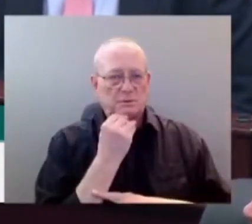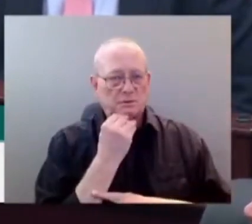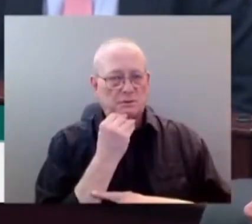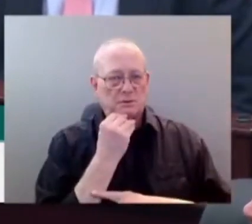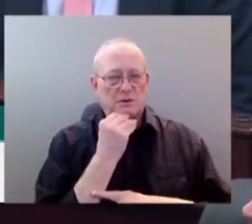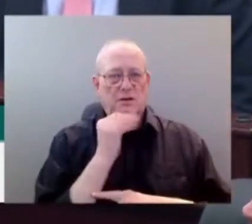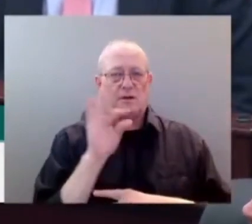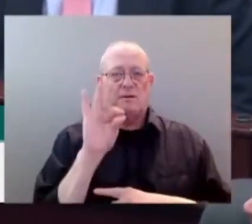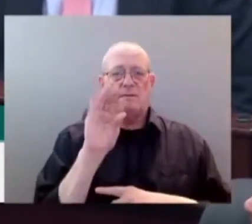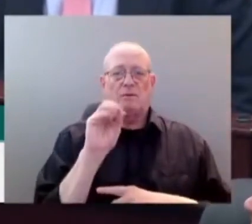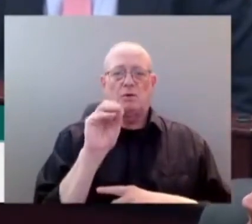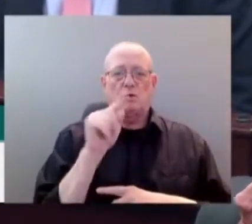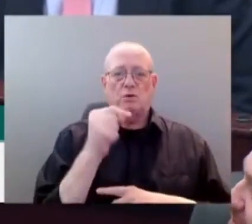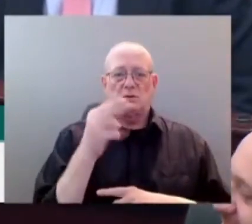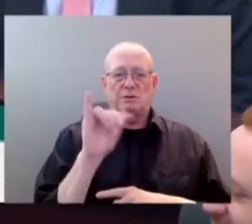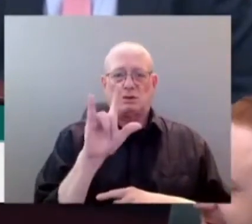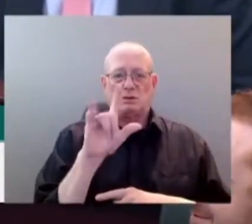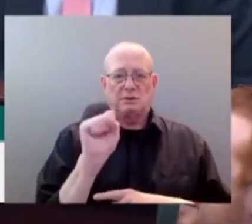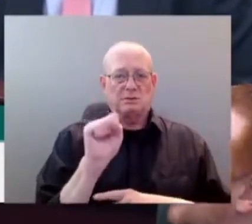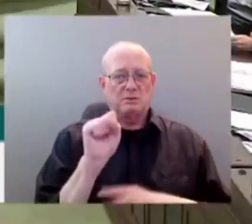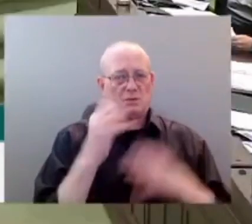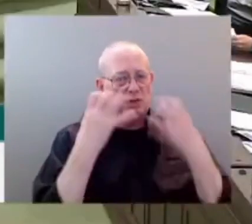This is what Albertans wanted. This is what we are delivering.